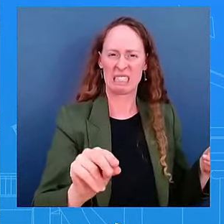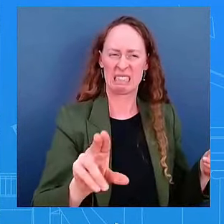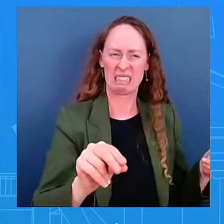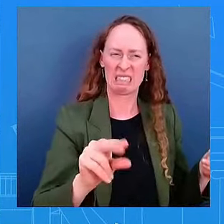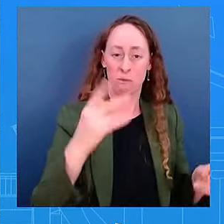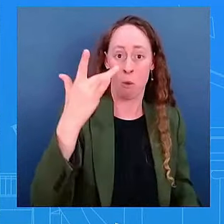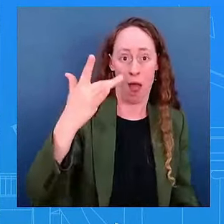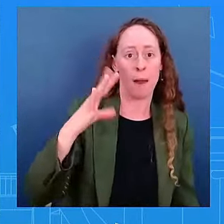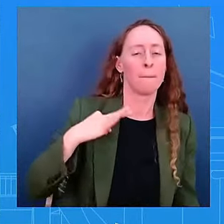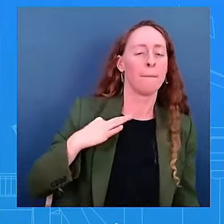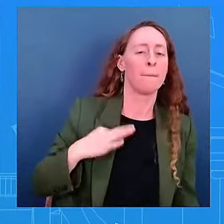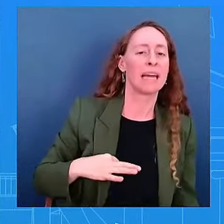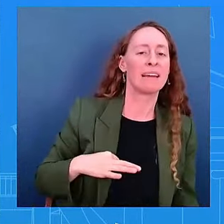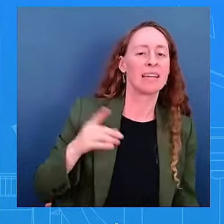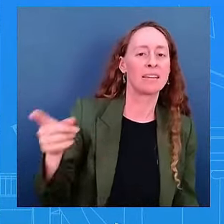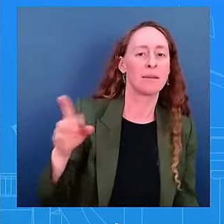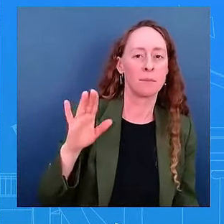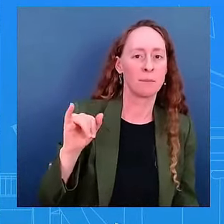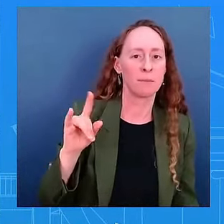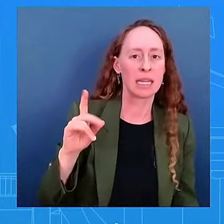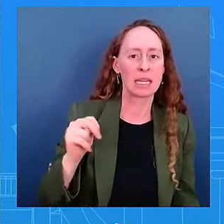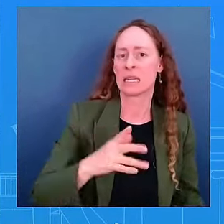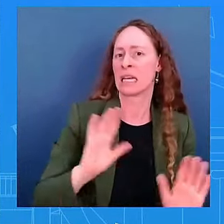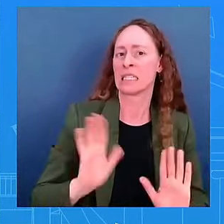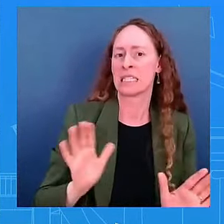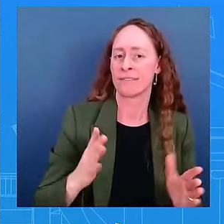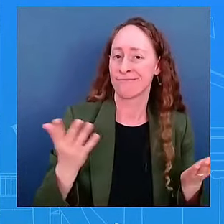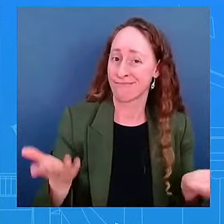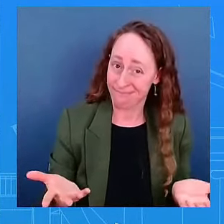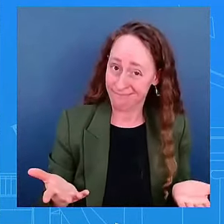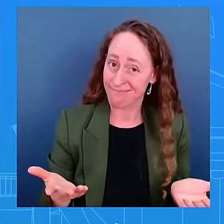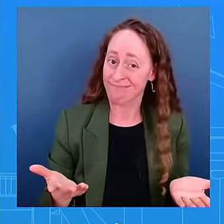I mean, that's also the reality. You've got to talk about both sides here.